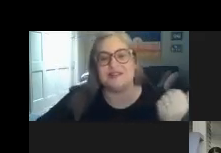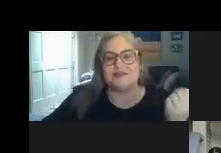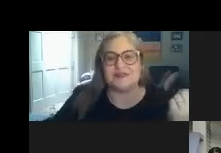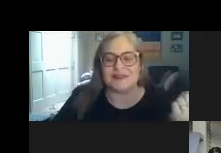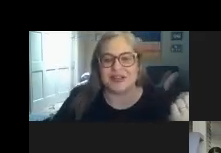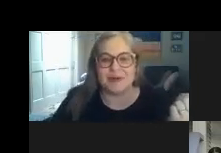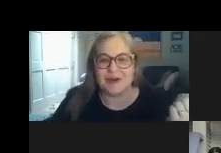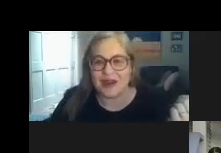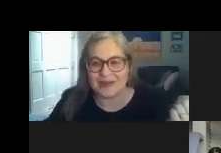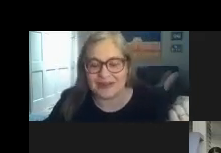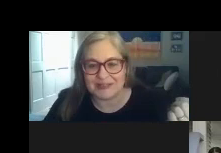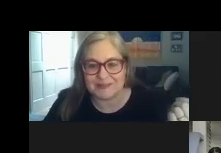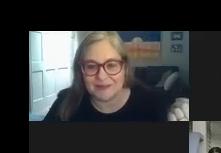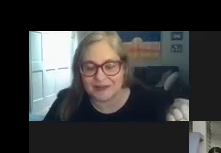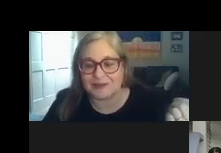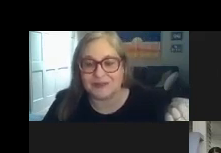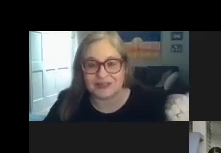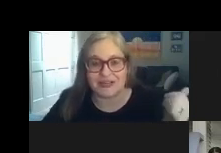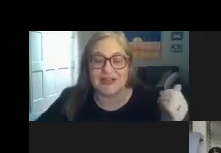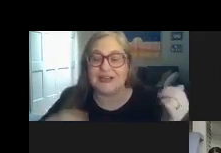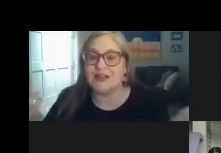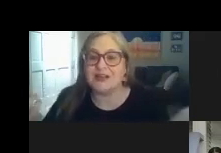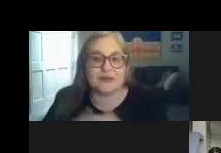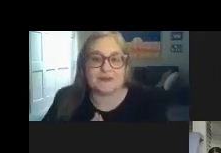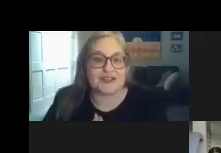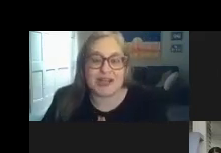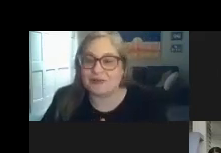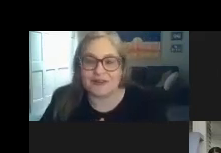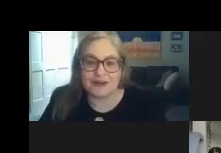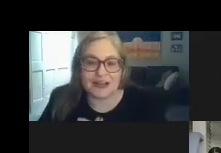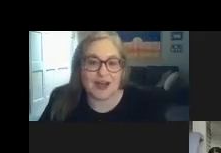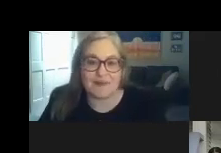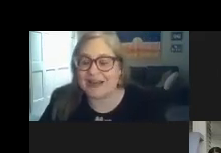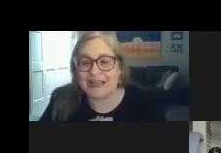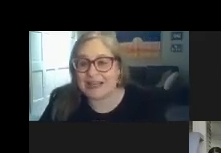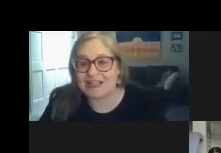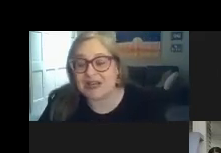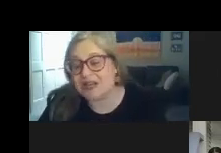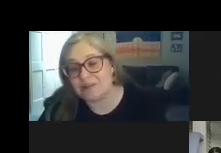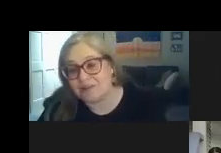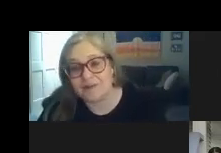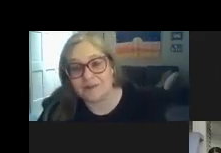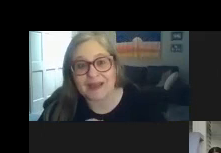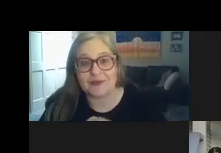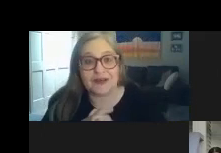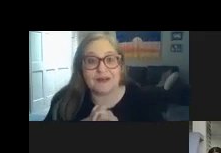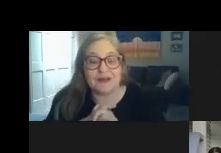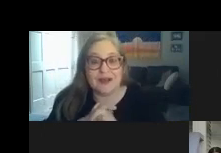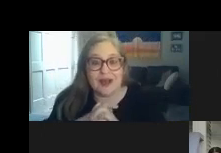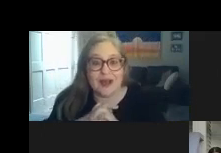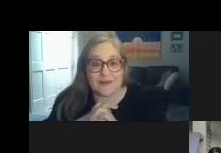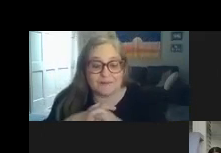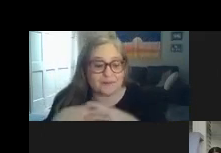the special ed program in his uh school district a special ed referral can come at any age and it can come from anyone